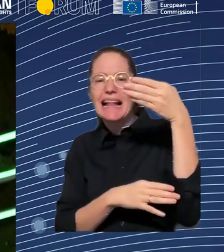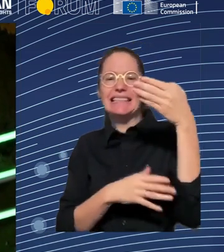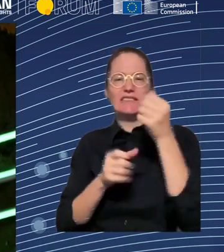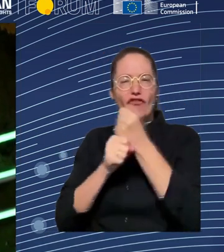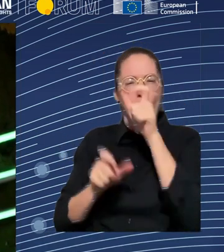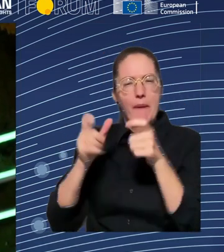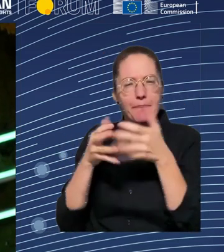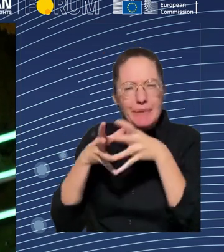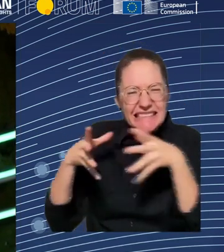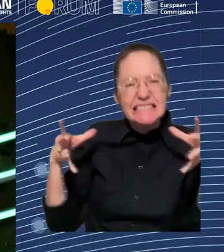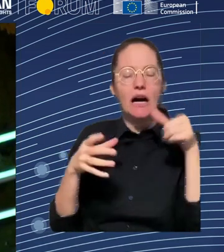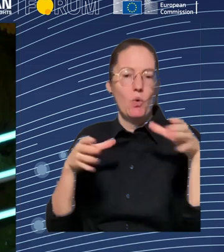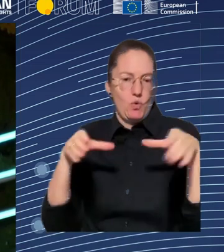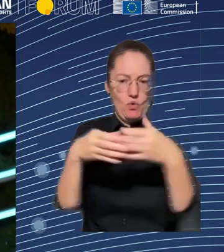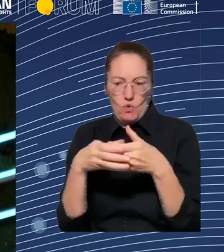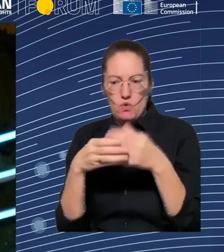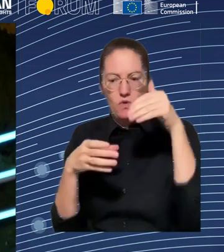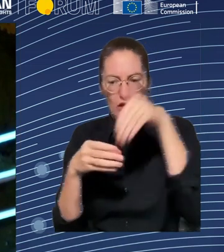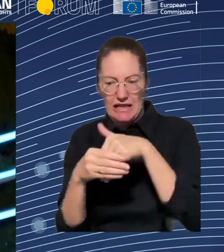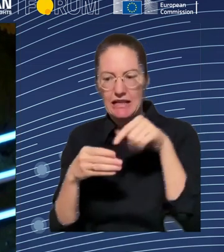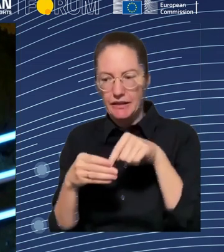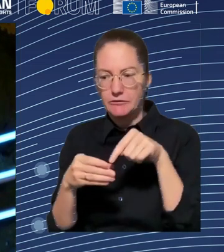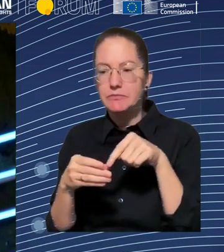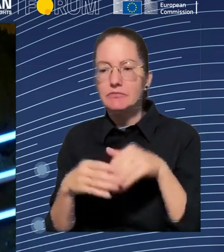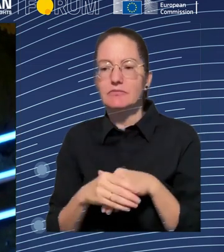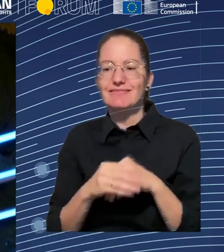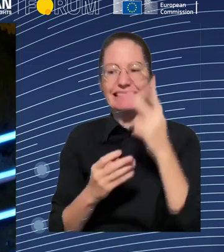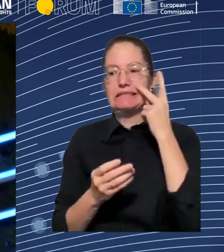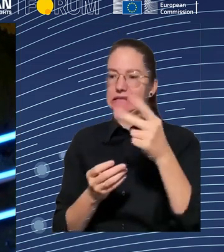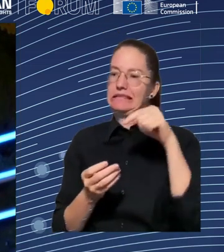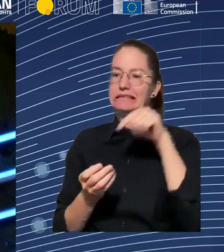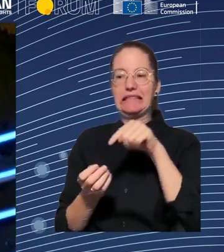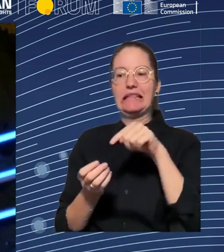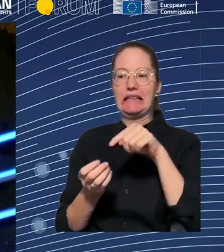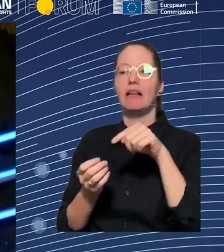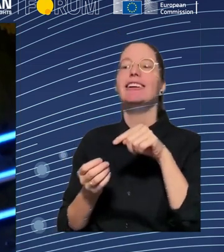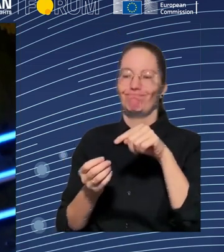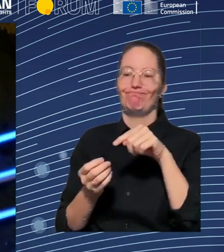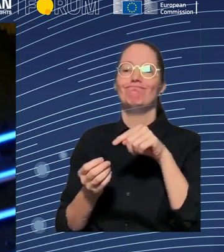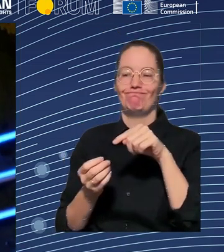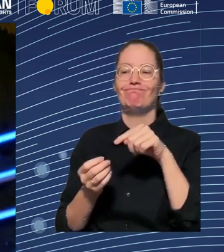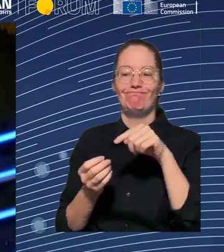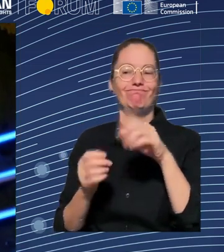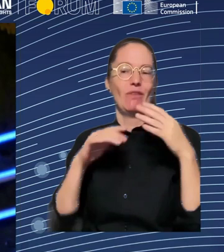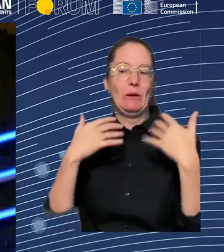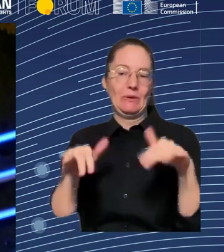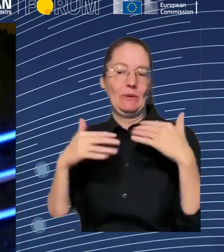younger firms, I think, is a challenge, and probably also, you know, a different way of